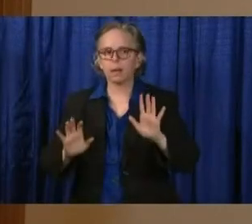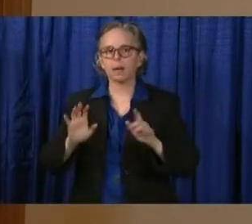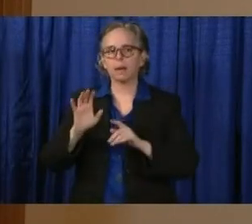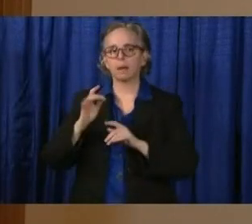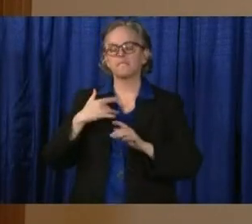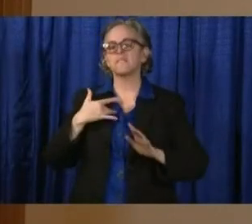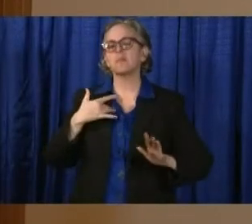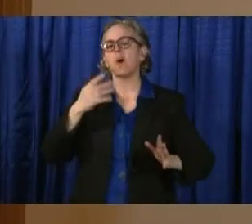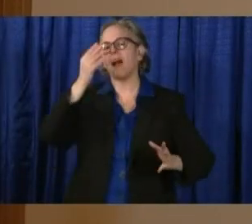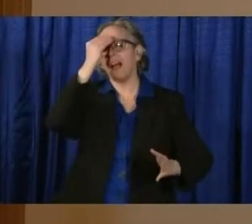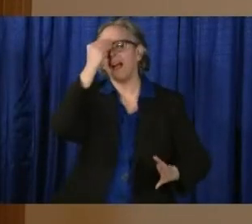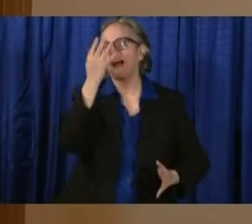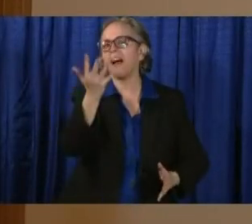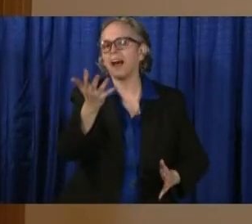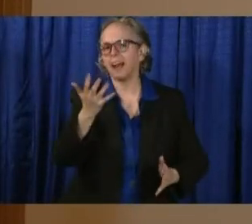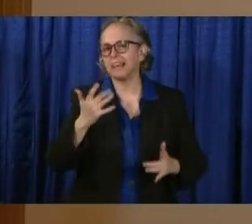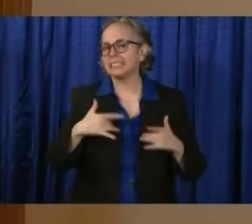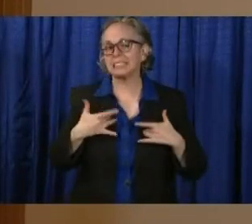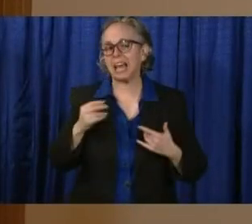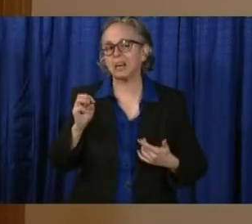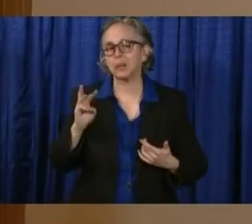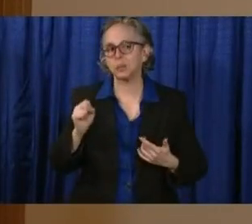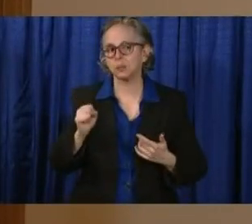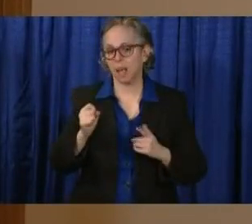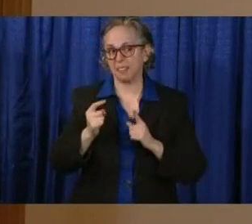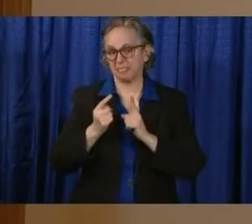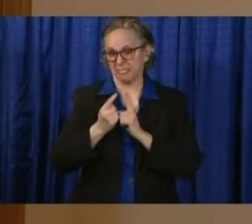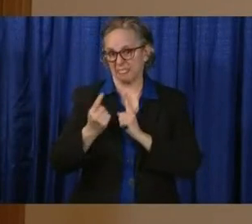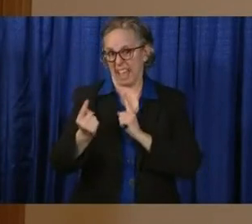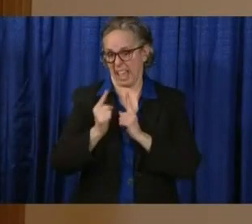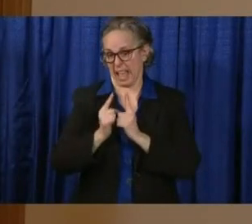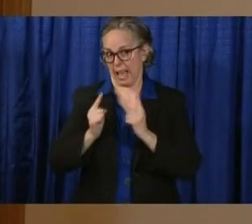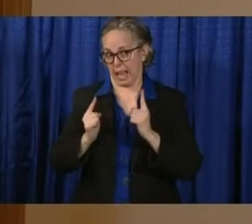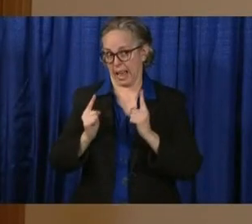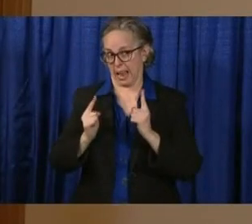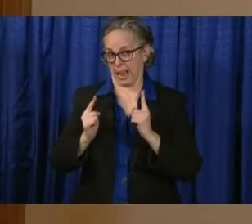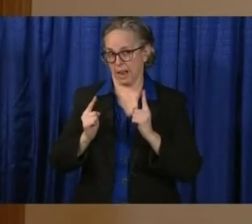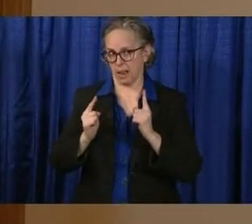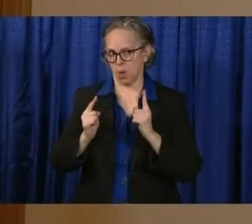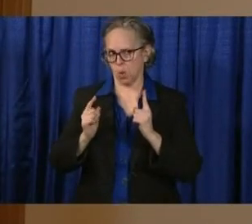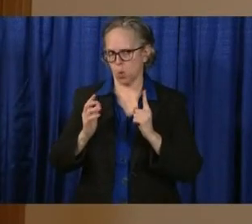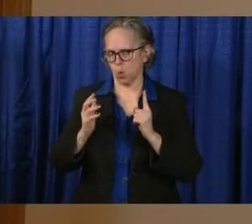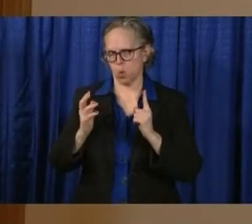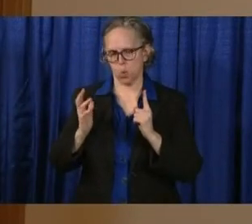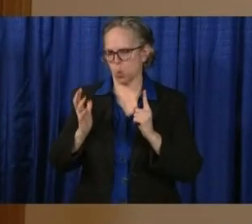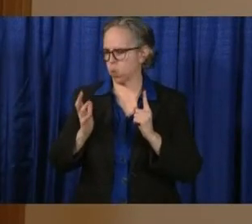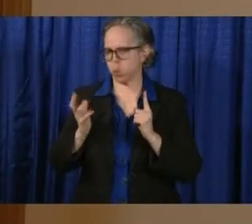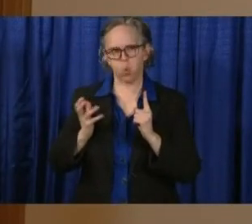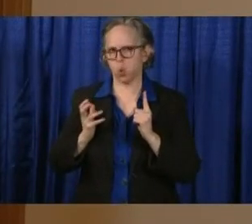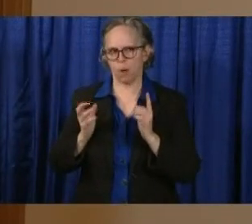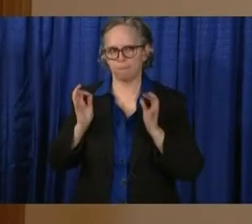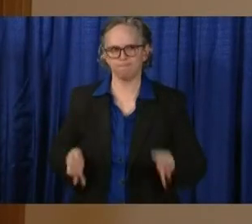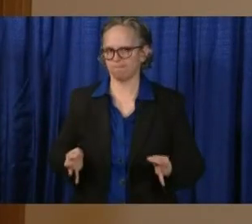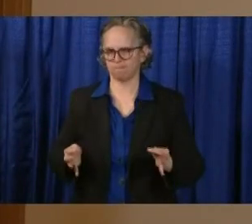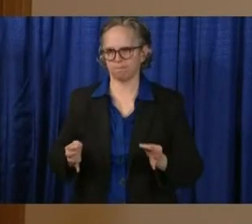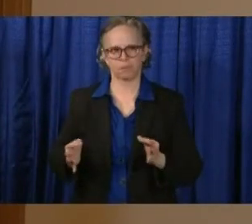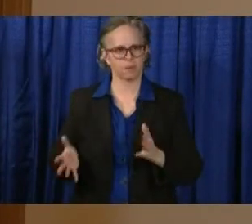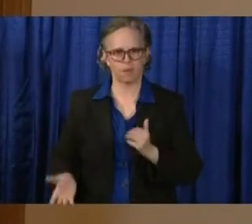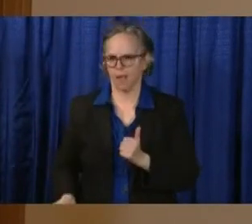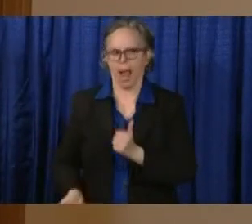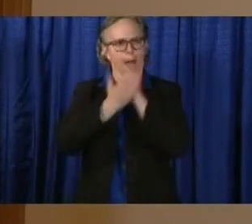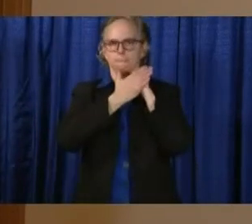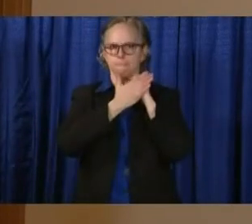is that our social distancing has absolutely had an impact. So I think we're going to be sharing some promising numbers.